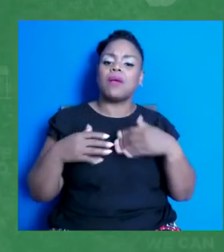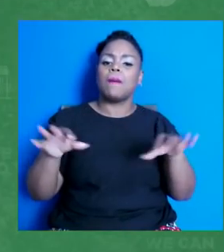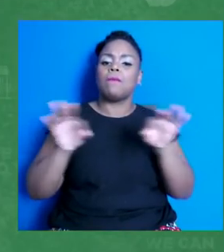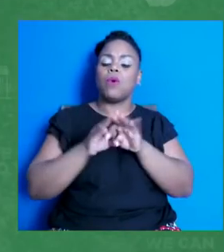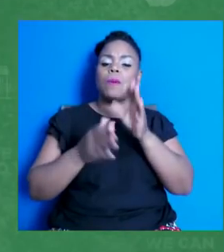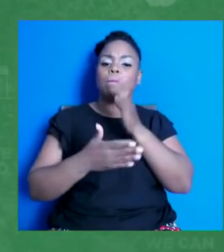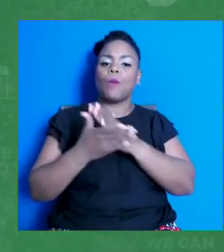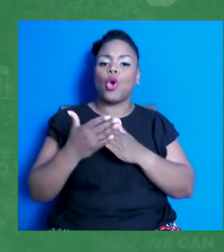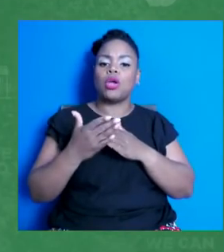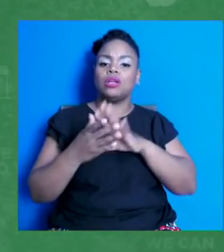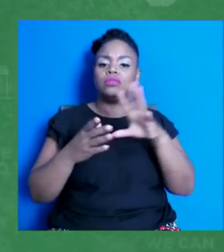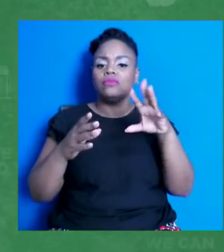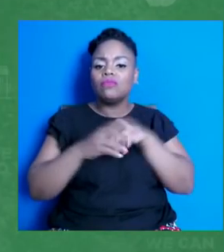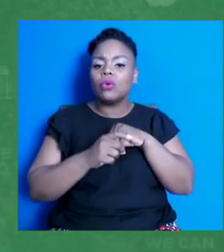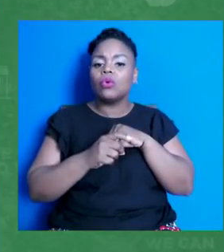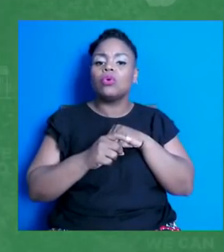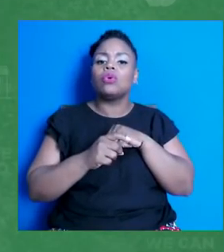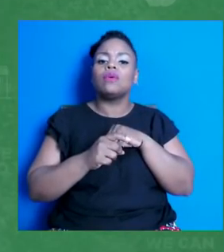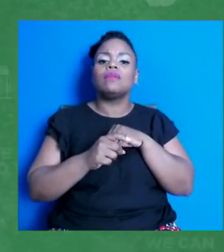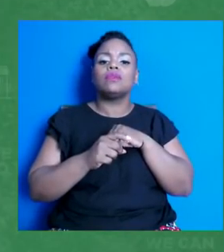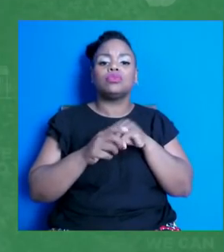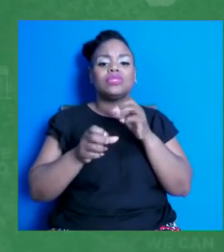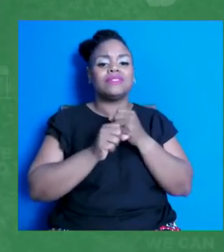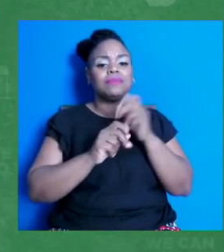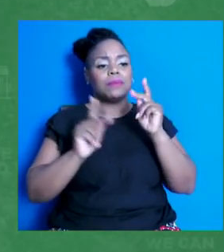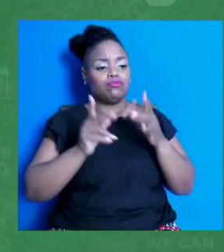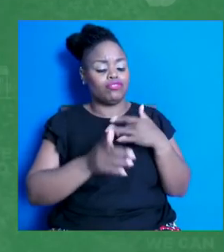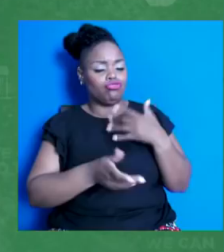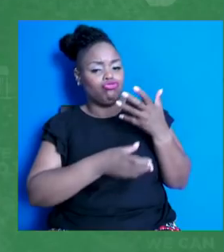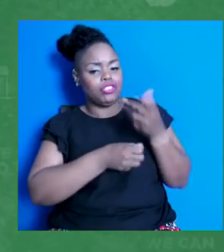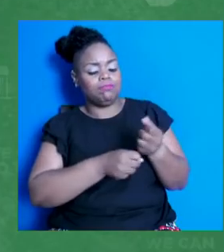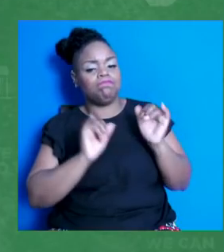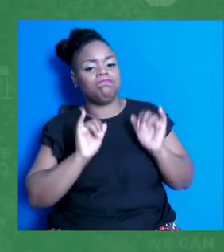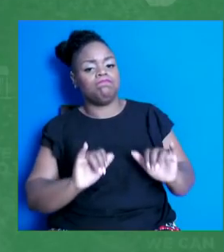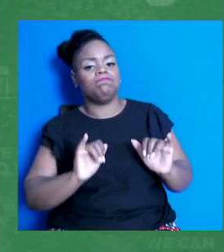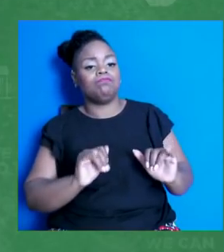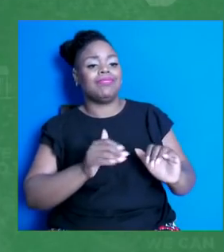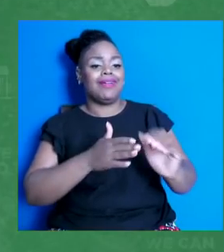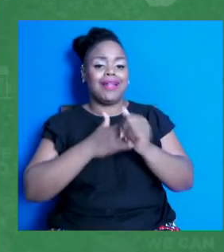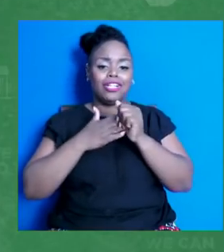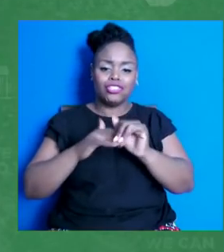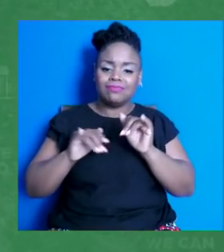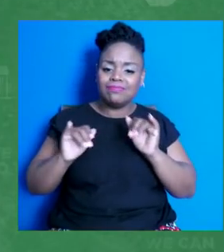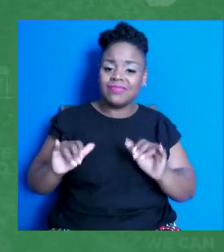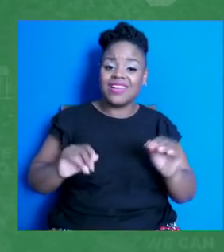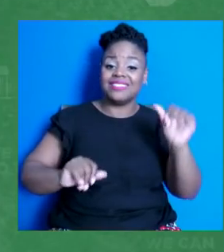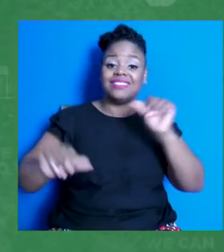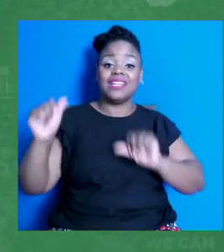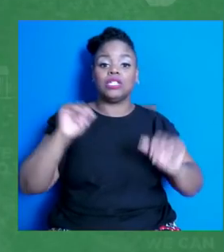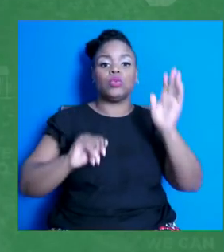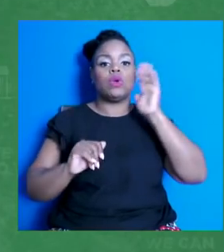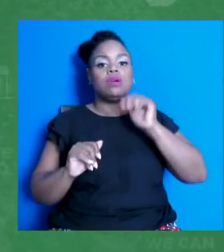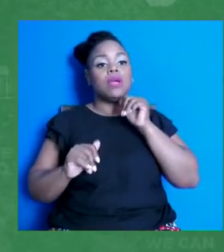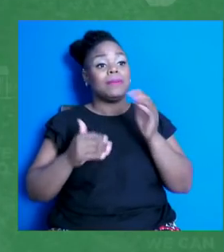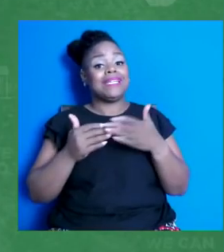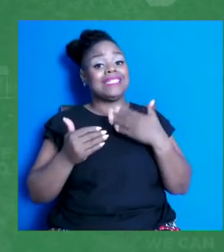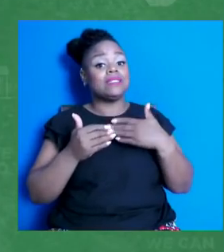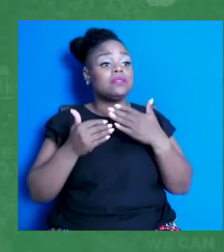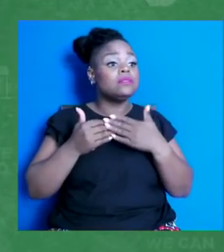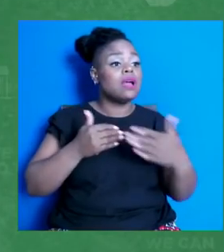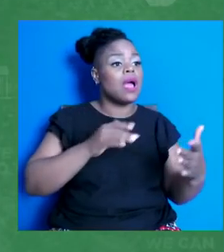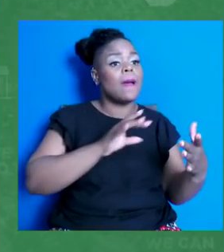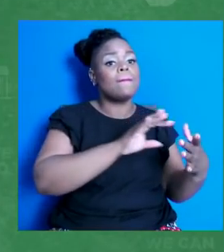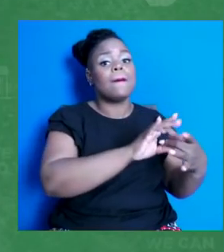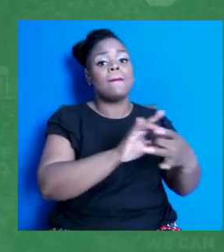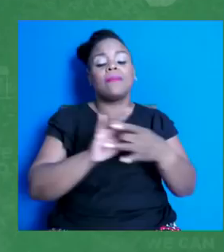and to regain the people's trust in leadership and in science. It won't be easy, but I believe that we have a once-in-a-generation chance to make a